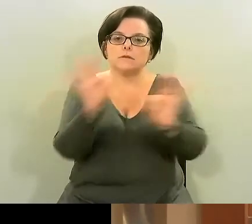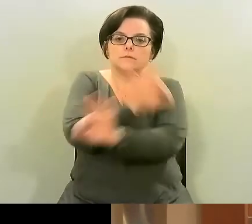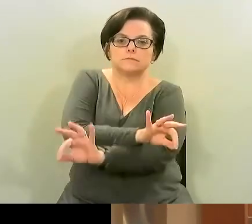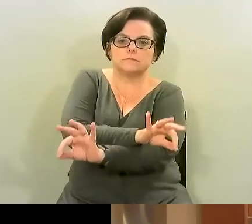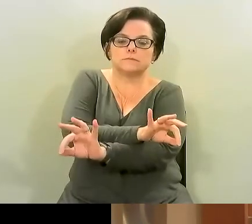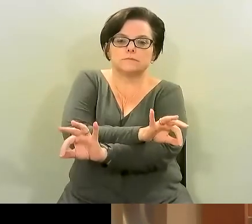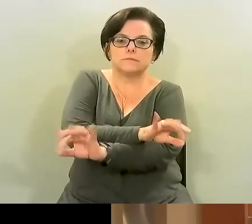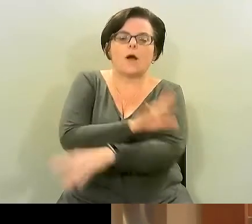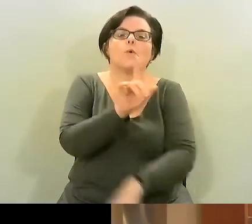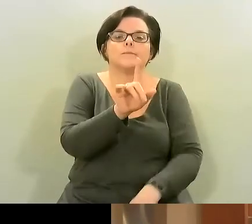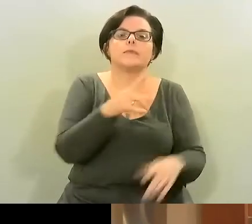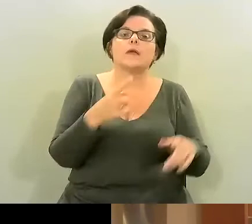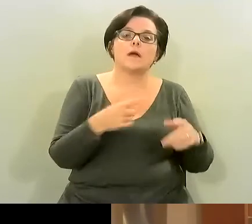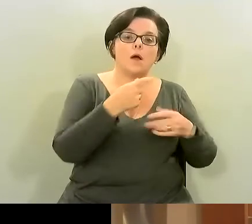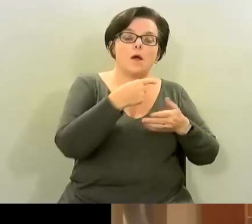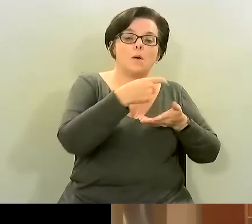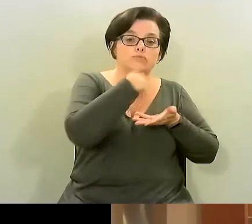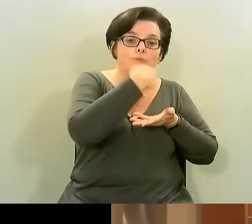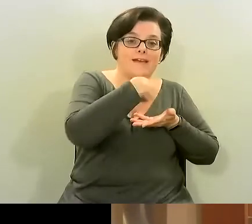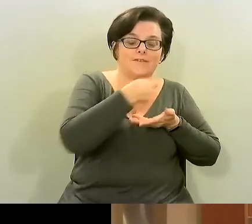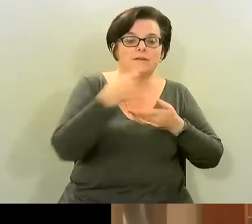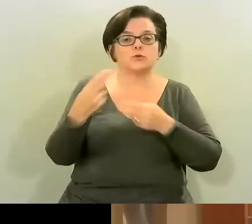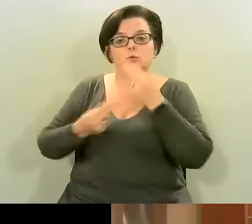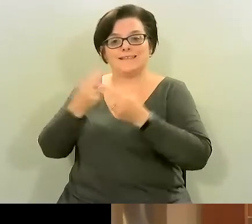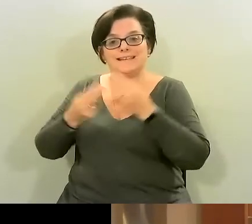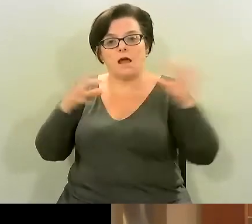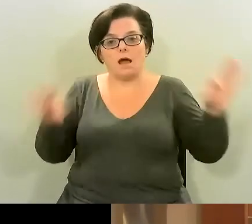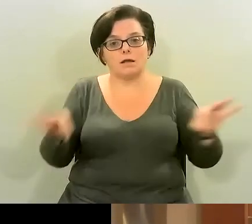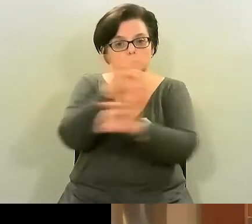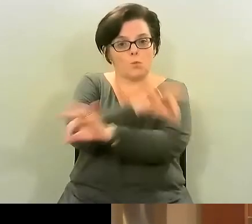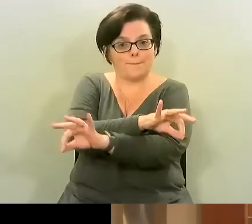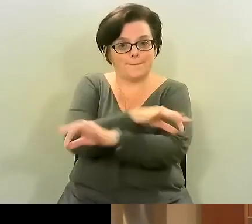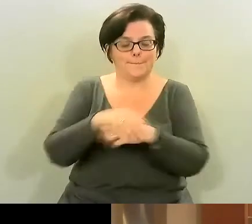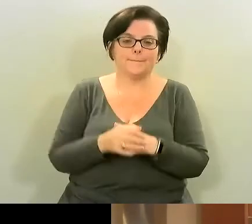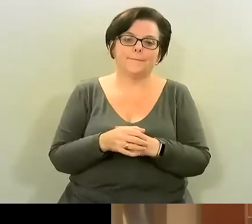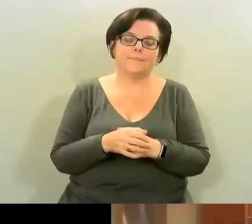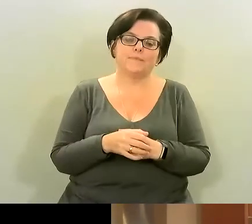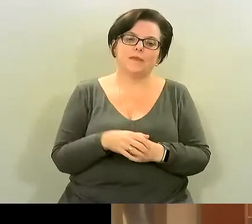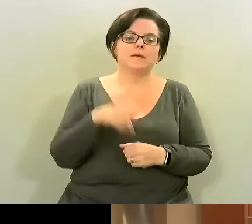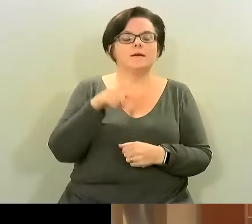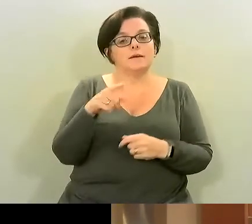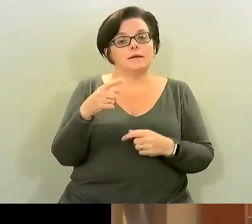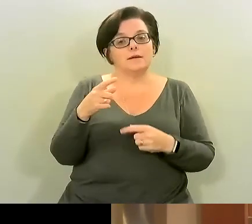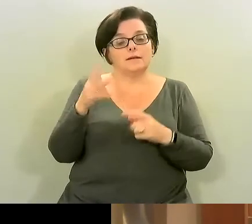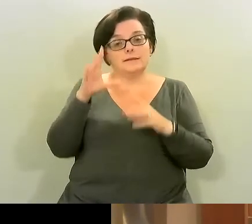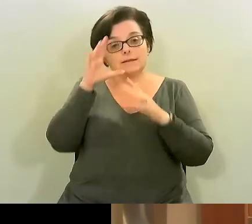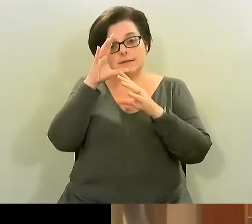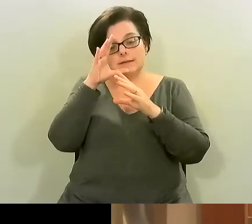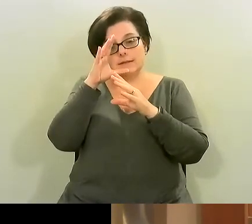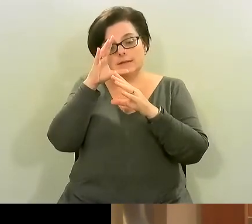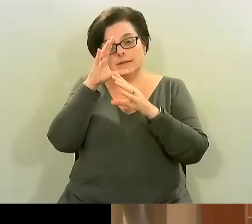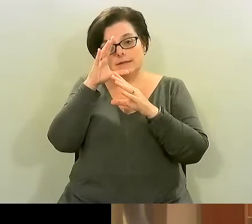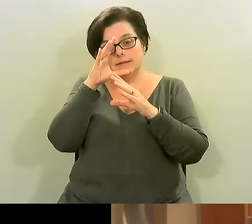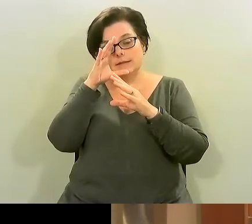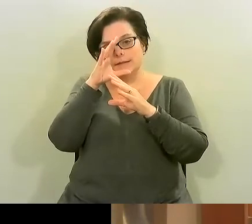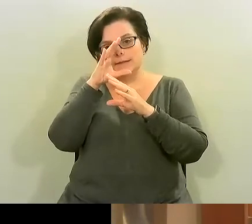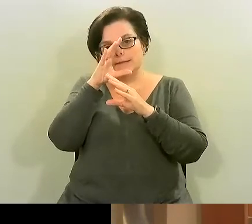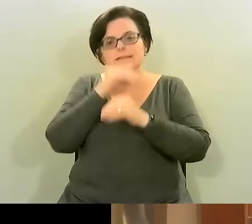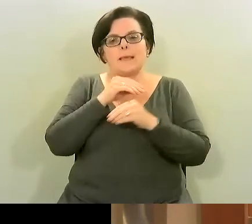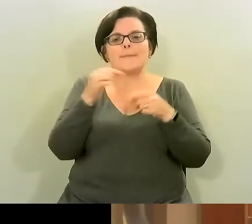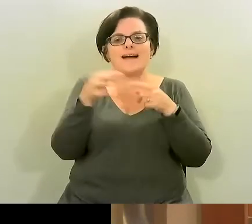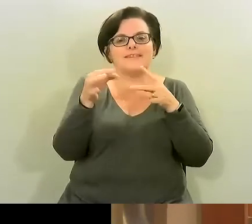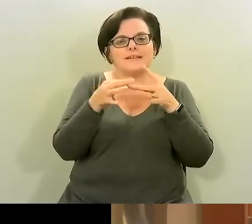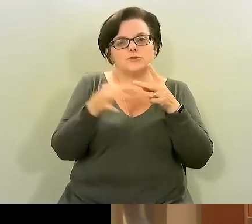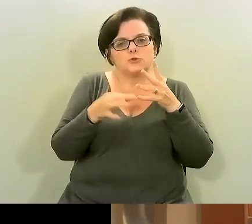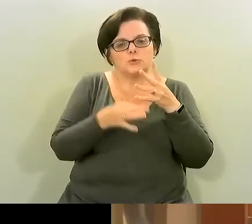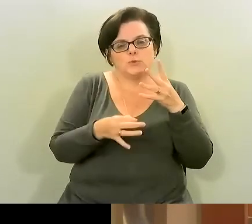your breakfast to dinner what i mean by that is i try to encourage but you know sleep is ism there are several things related to sleep as